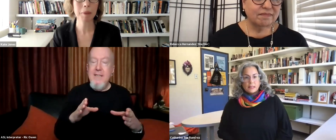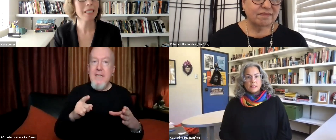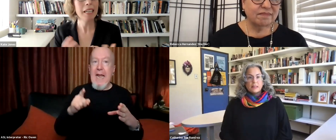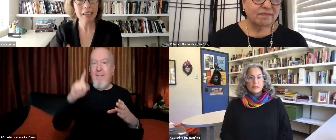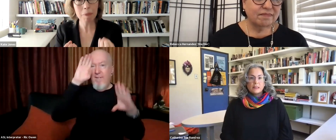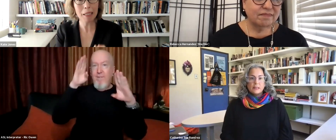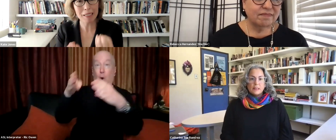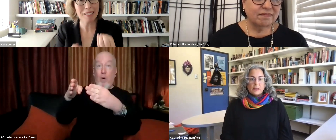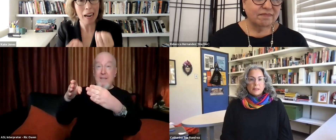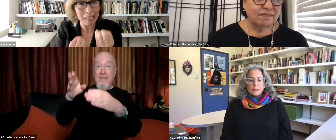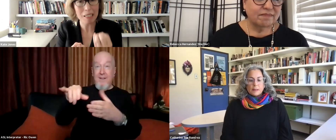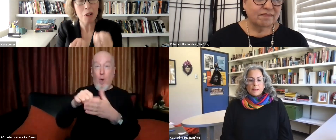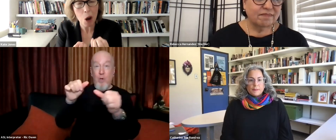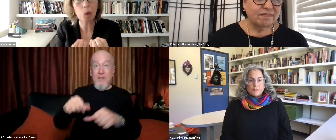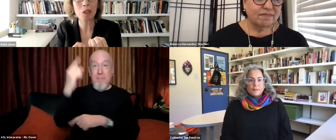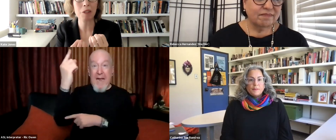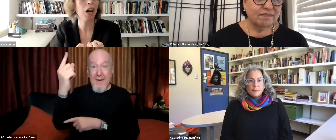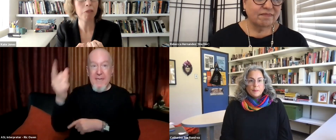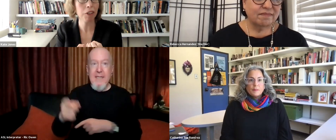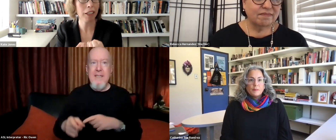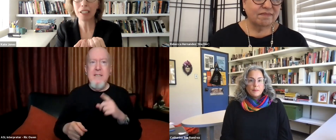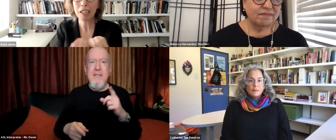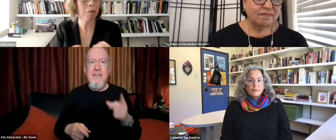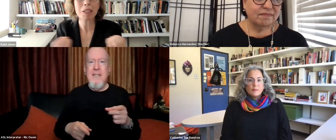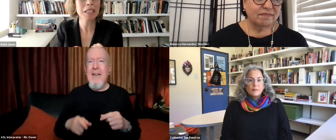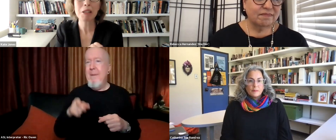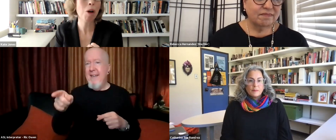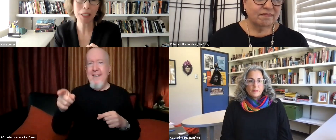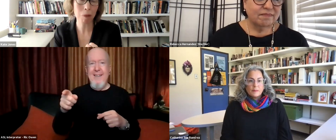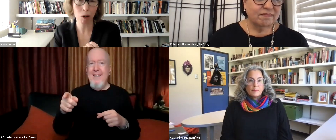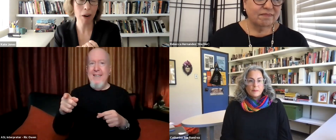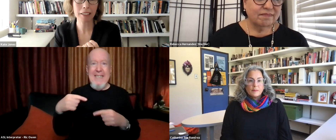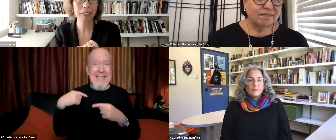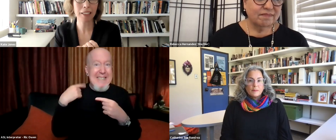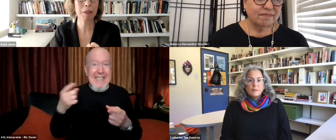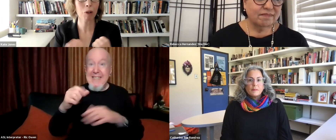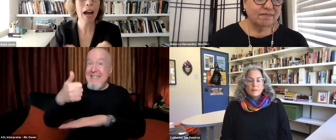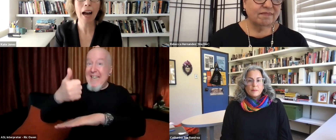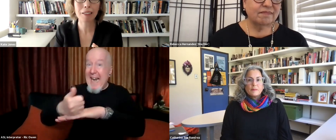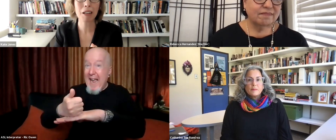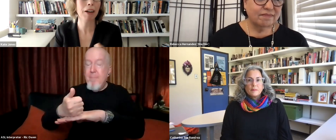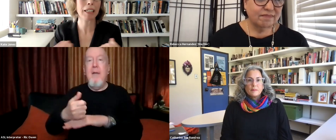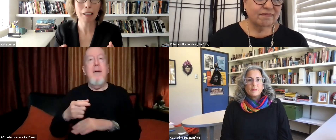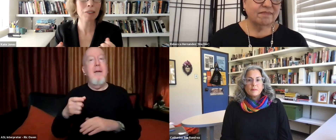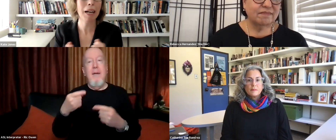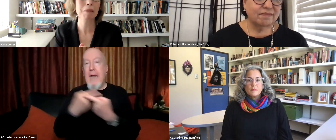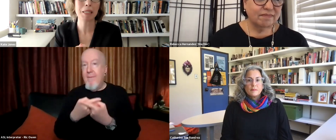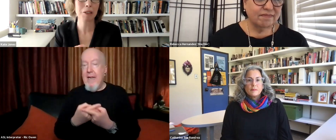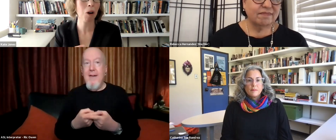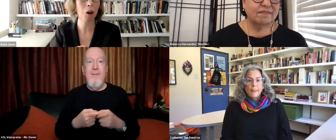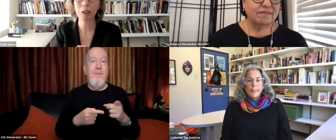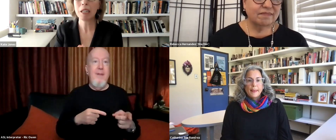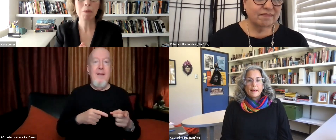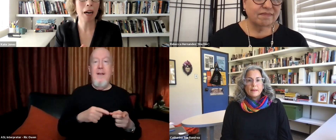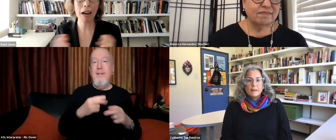the Confederate monuments, they've been sites and nodes of conflict, um, since the moment they were erected. mean, there were acts of iconoclasm